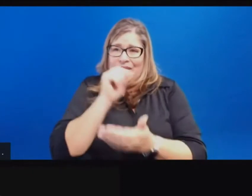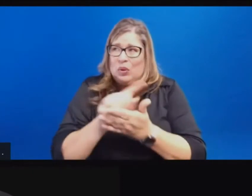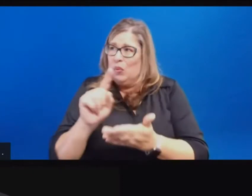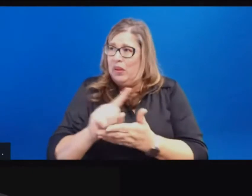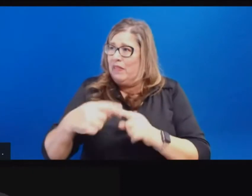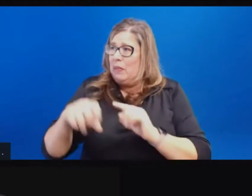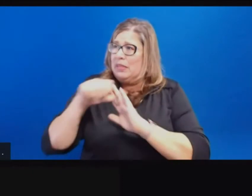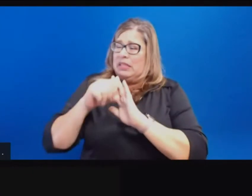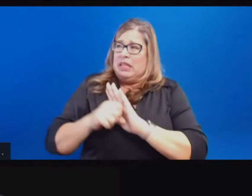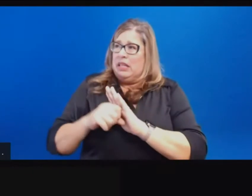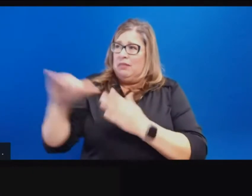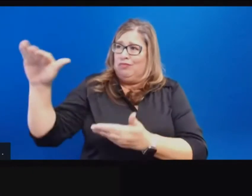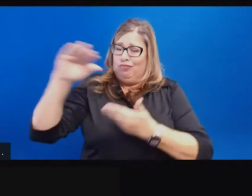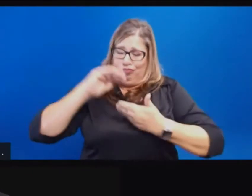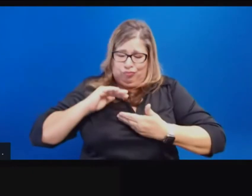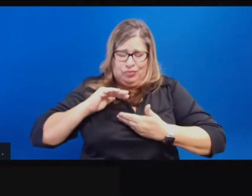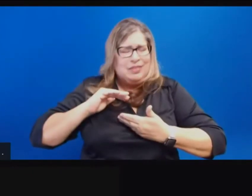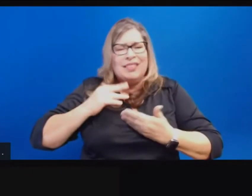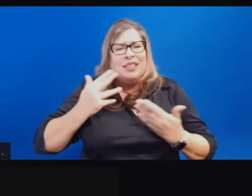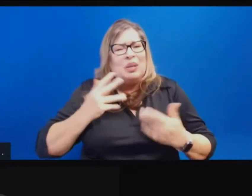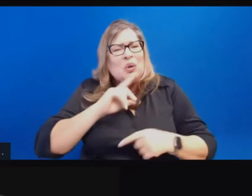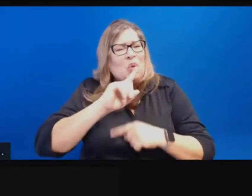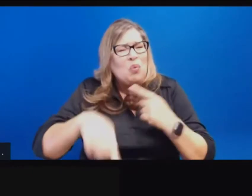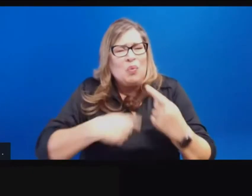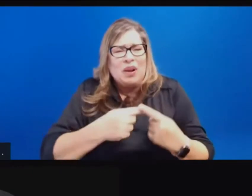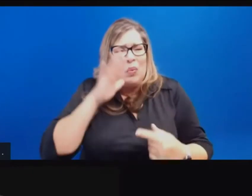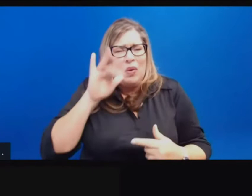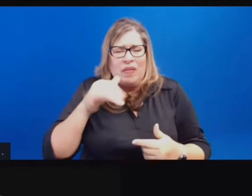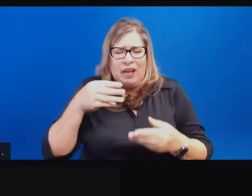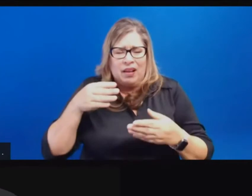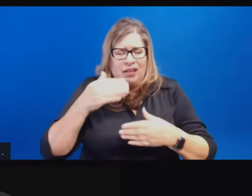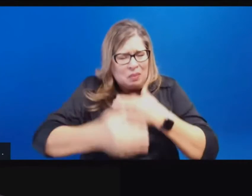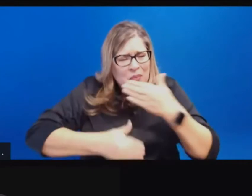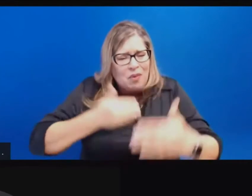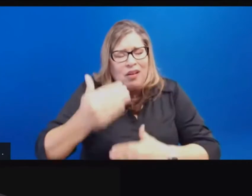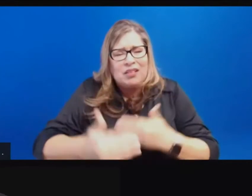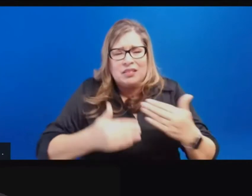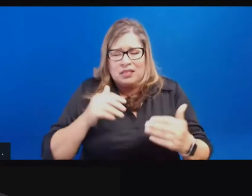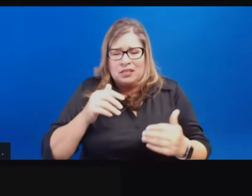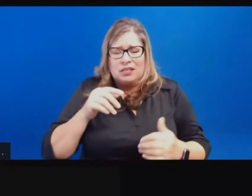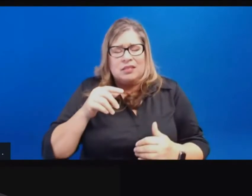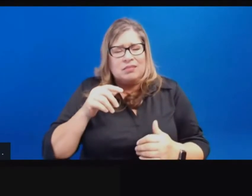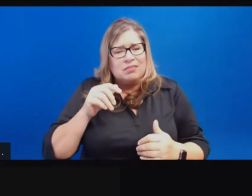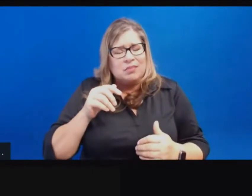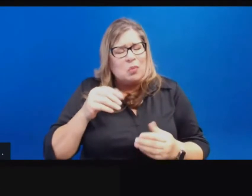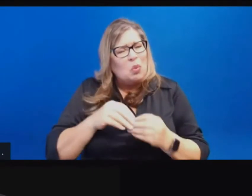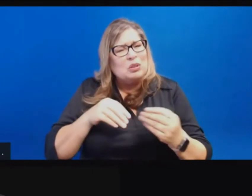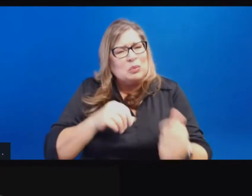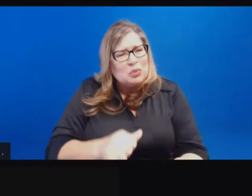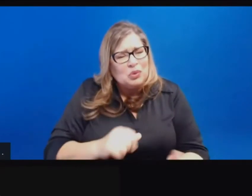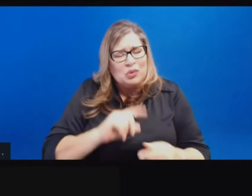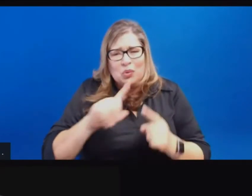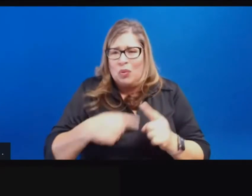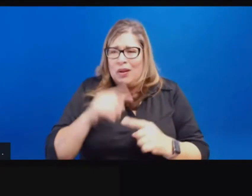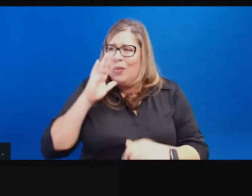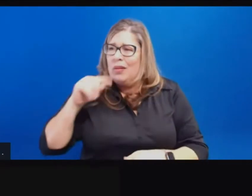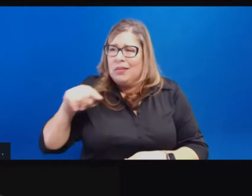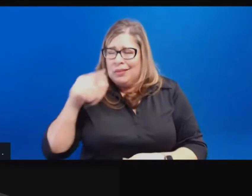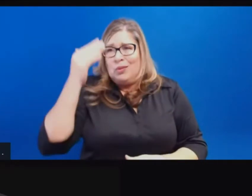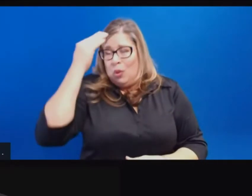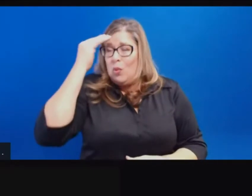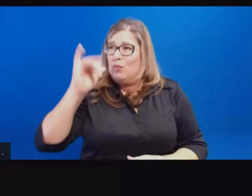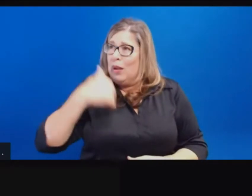when exactly that process is going to get a little smoother, a little more predictable? I mean, I know we get allocations from the federal government, but